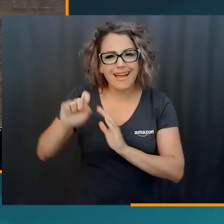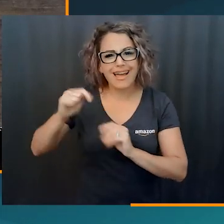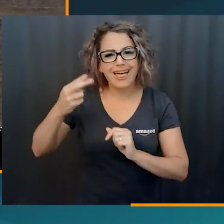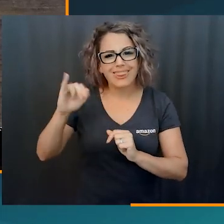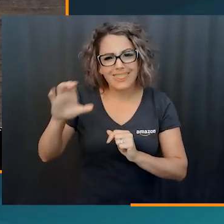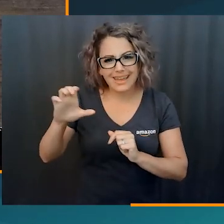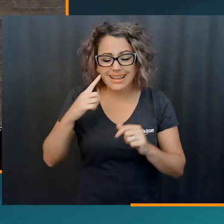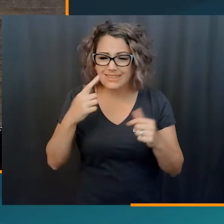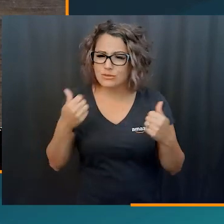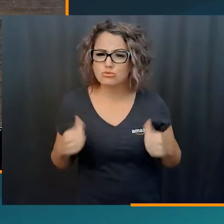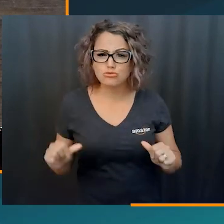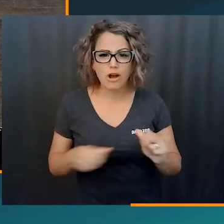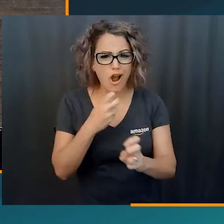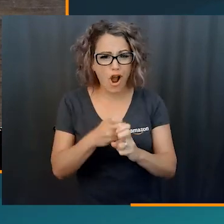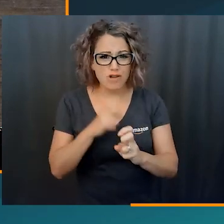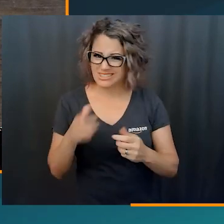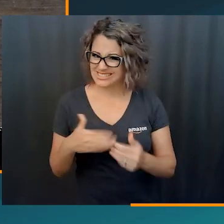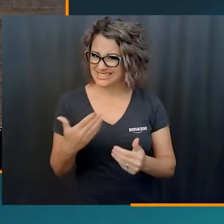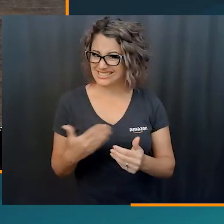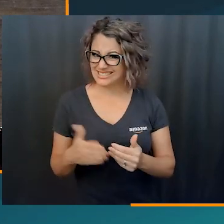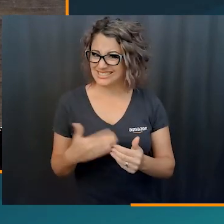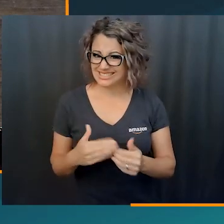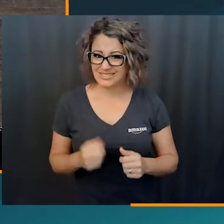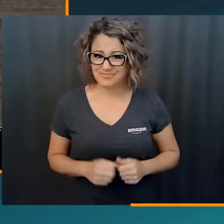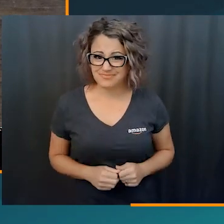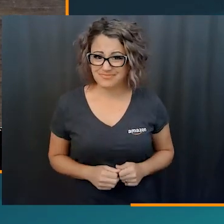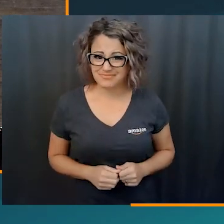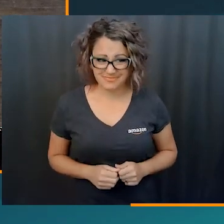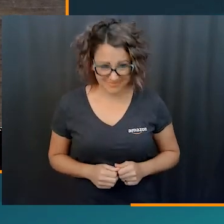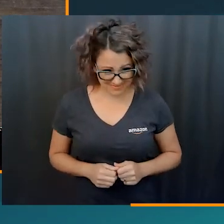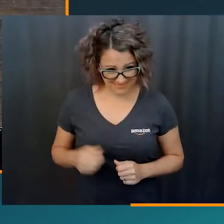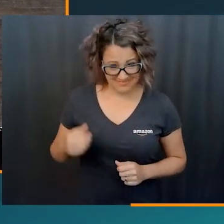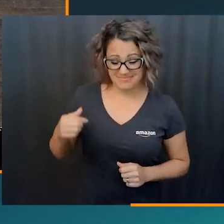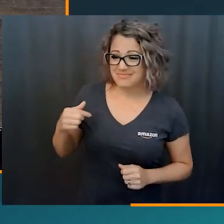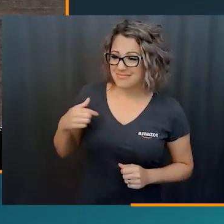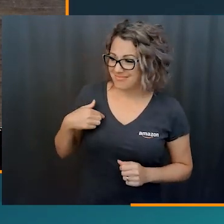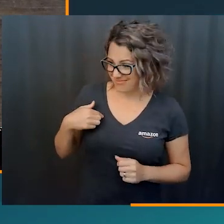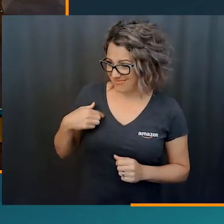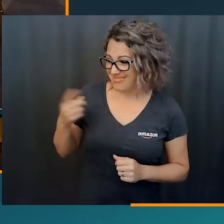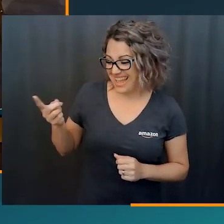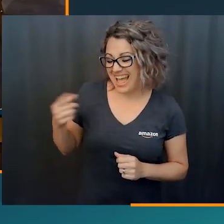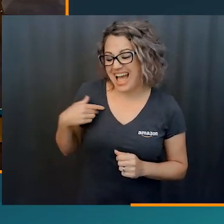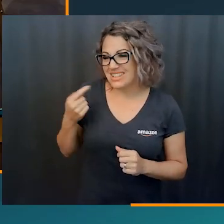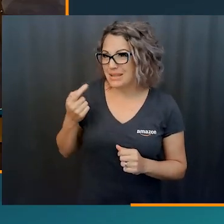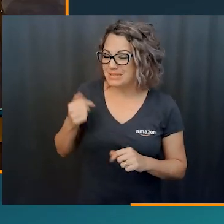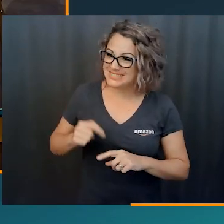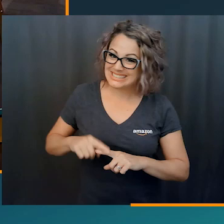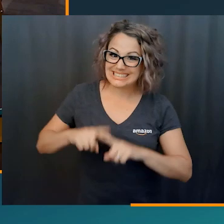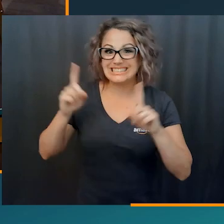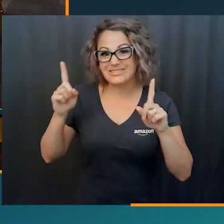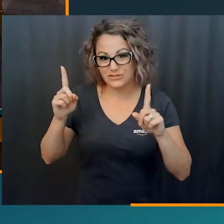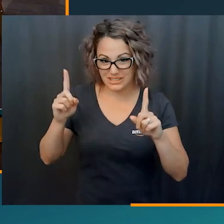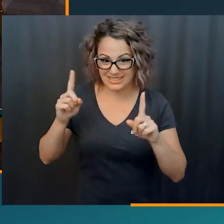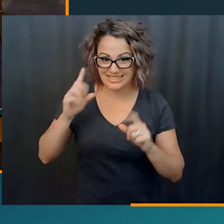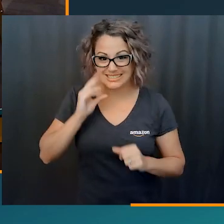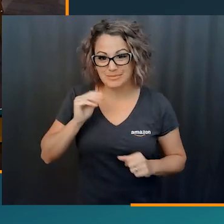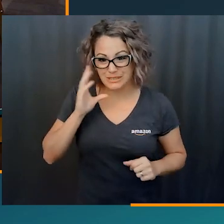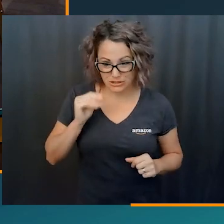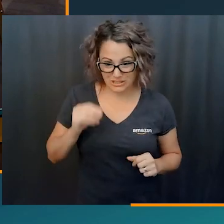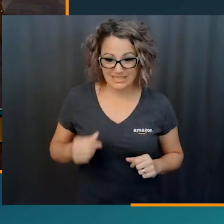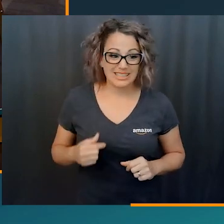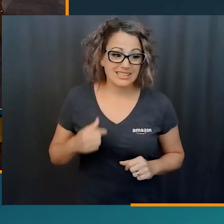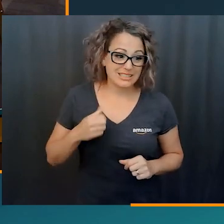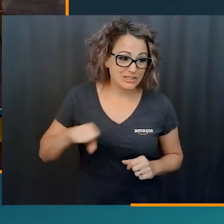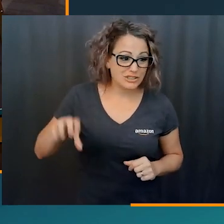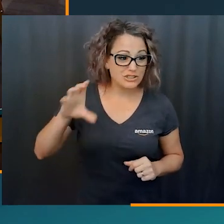good work ethic, and you, you know, try hard, it's, it's easy to to make it. Yeah, so I kind of have like a two fold